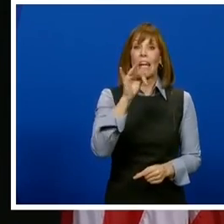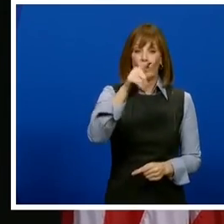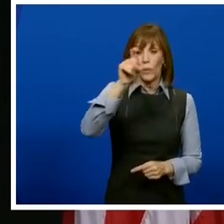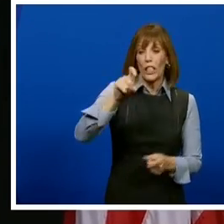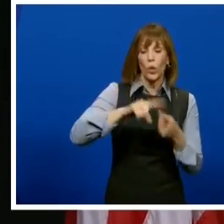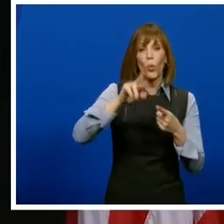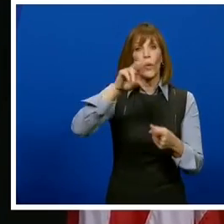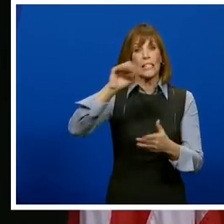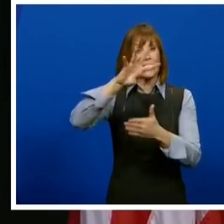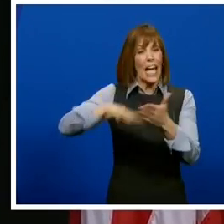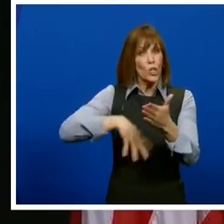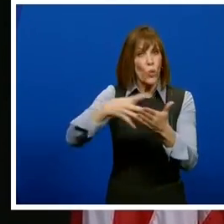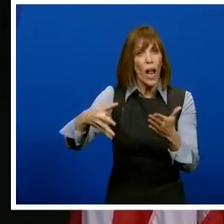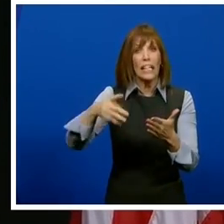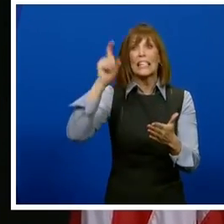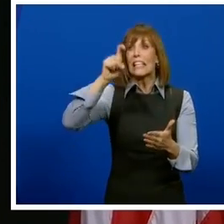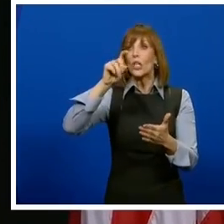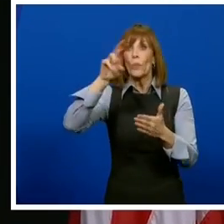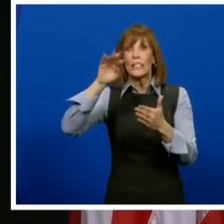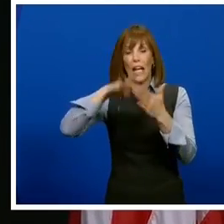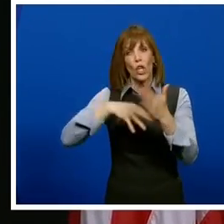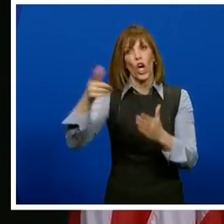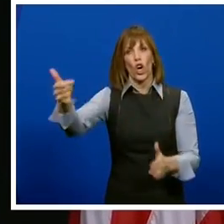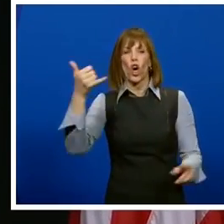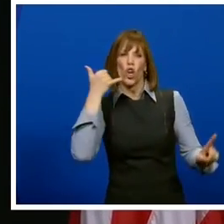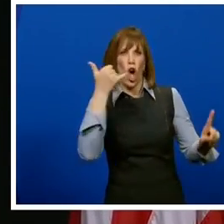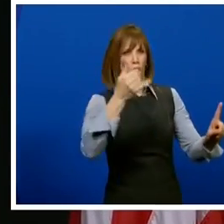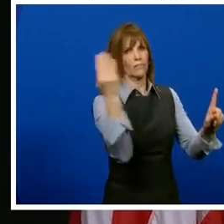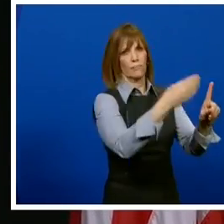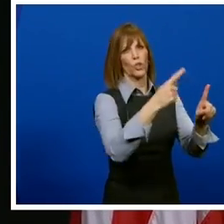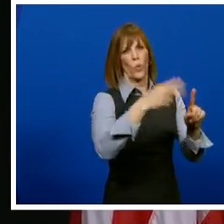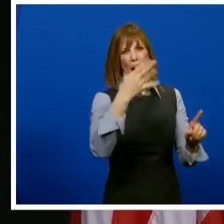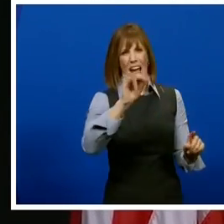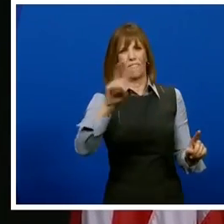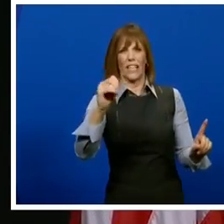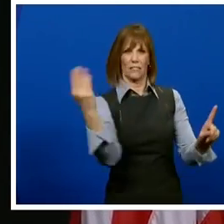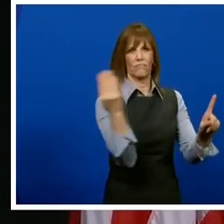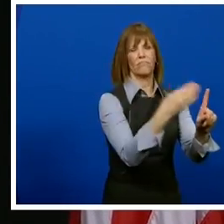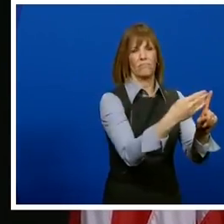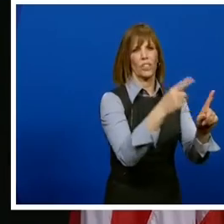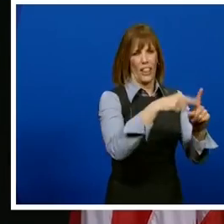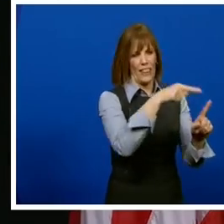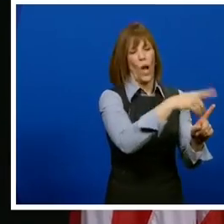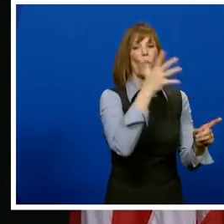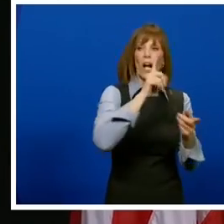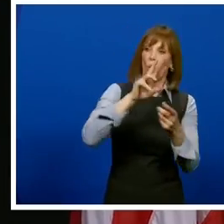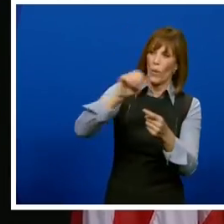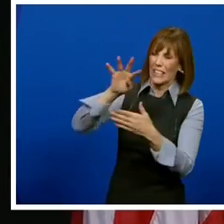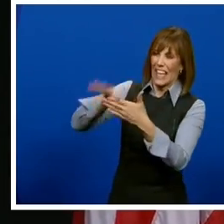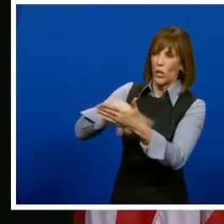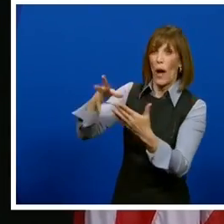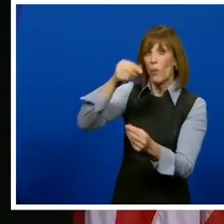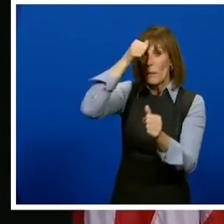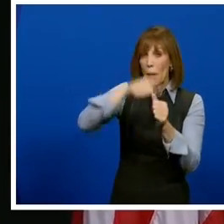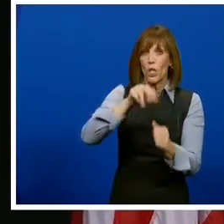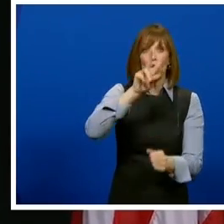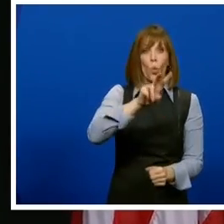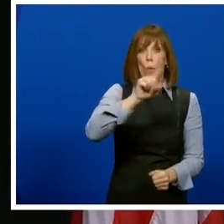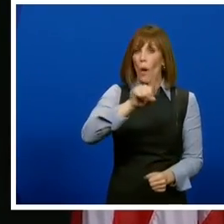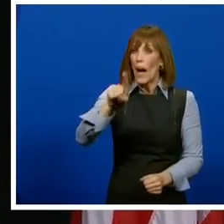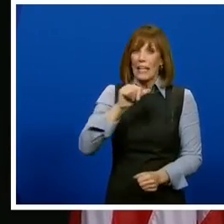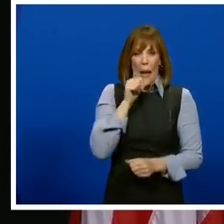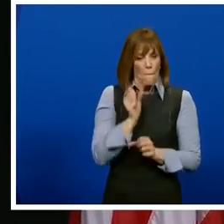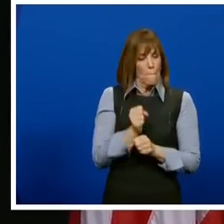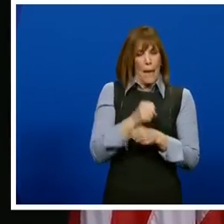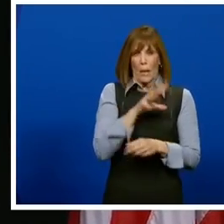to reschedule your appointment for any reason, be sure to call the Hy-Vee Pharmacy directly to help you. And remember, 2-1-1 isn't scheduling